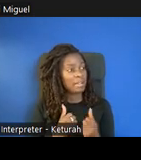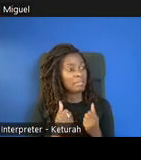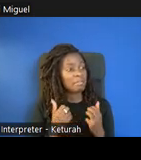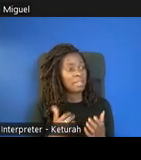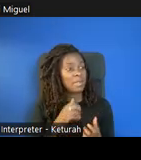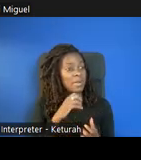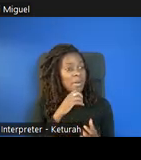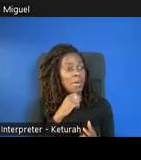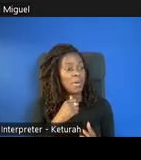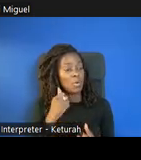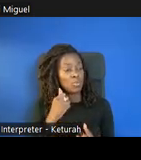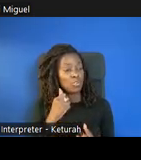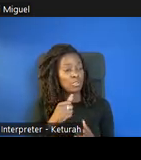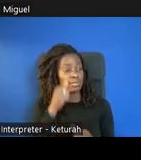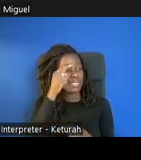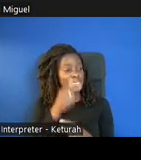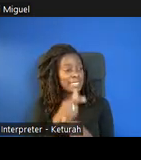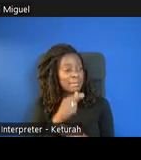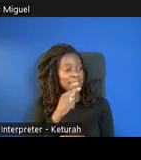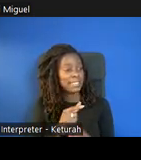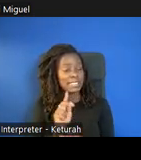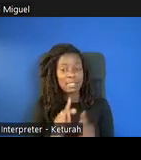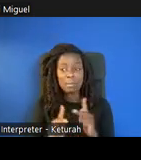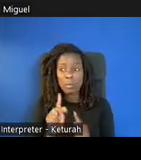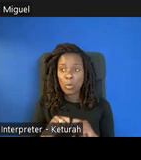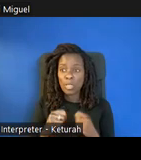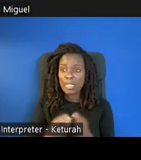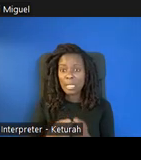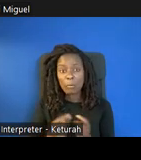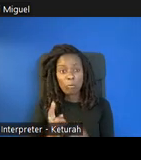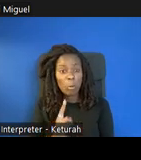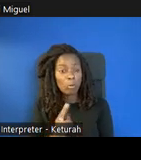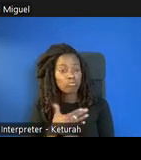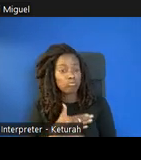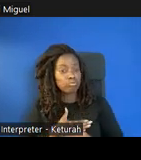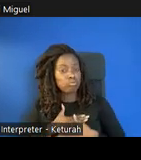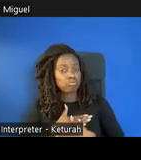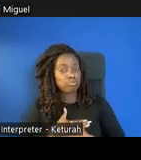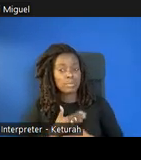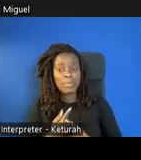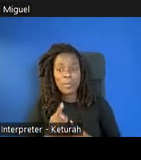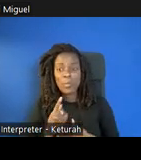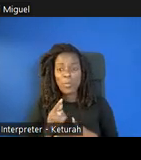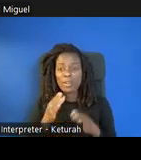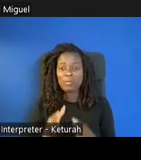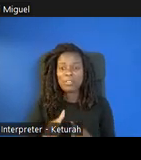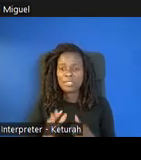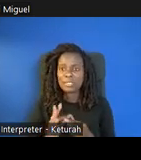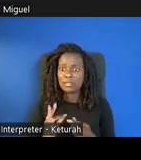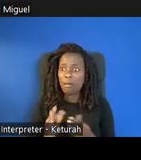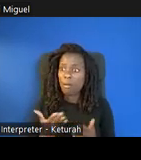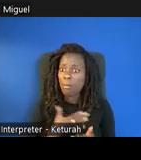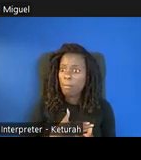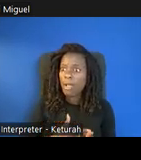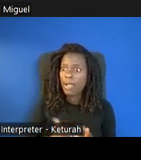and children of some of the people on our team who who tried it out, who have loved it. I remember one person came back and said, you know, my seven